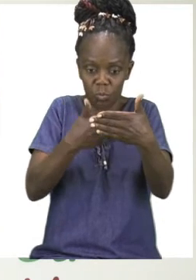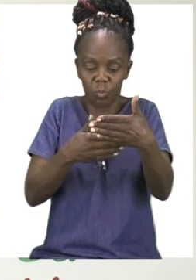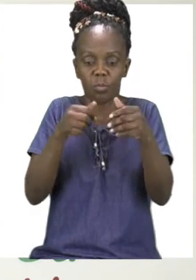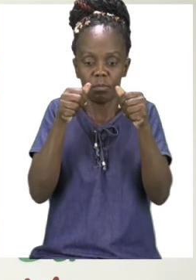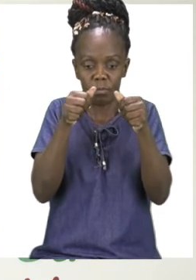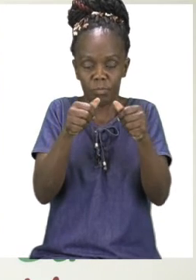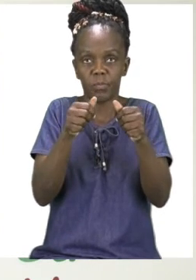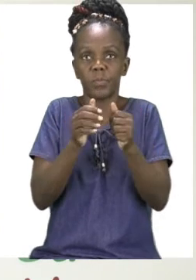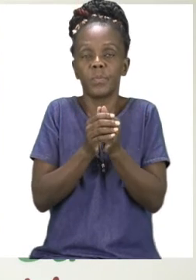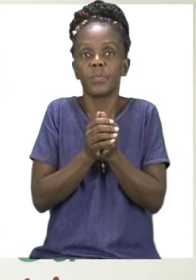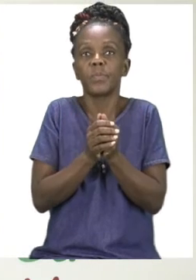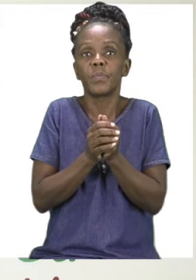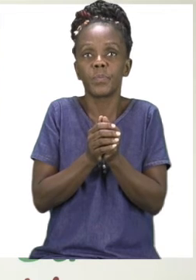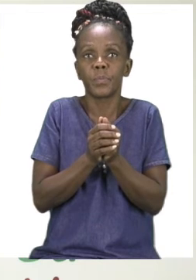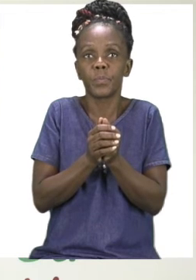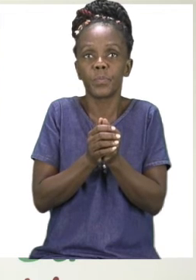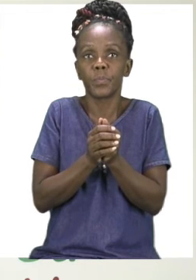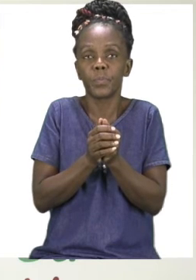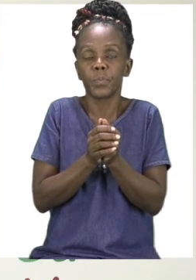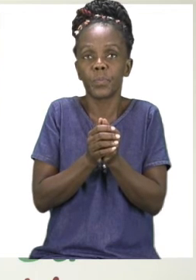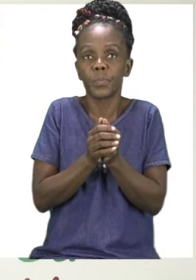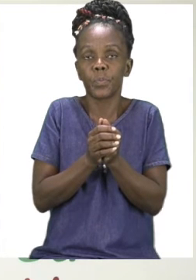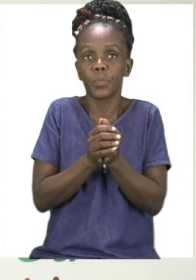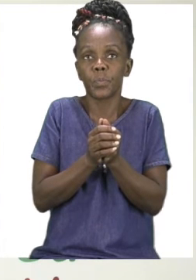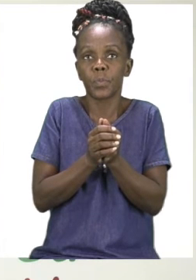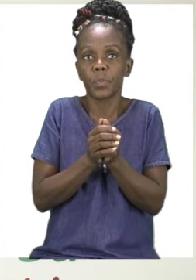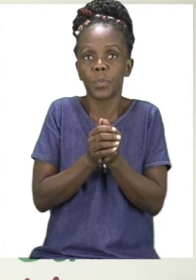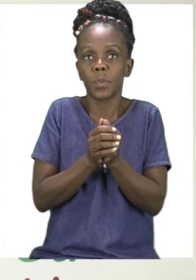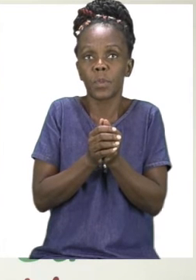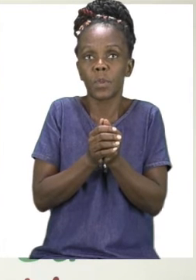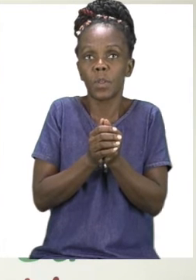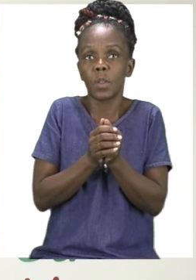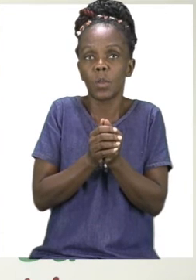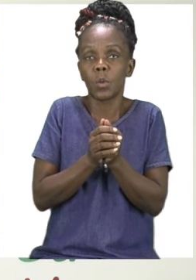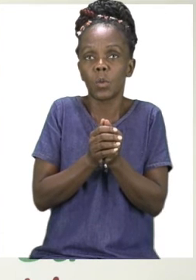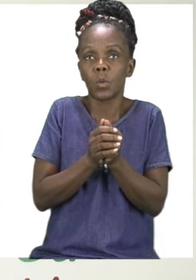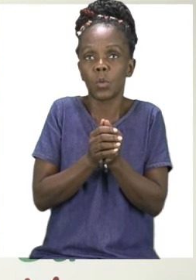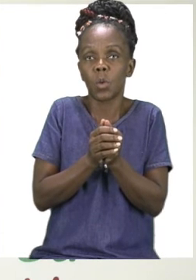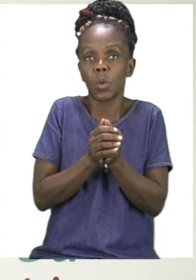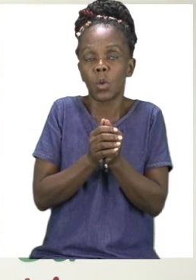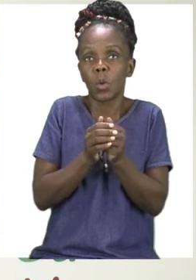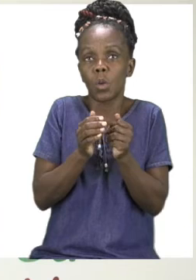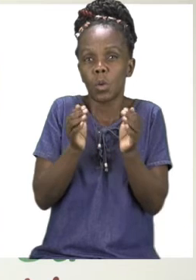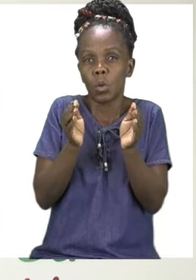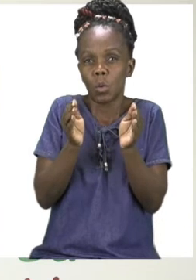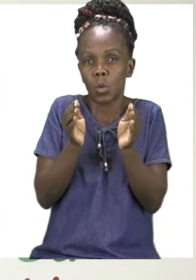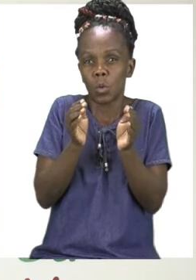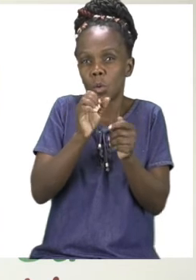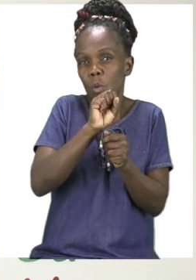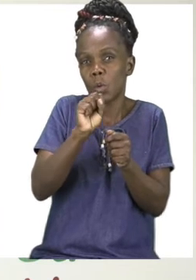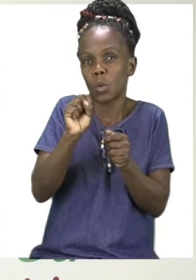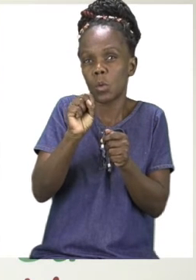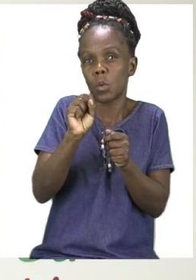tiny. And then big means huge. Or it can be